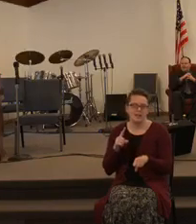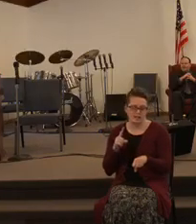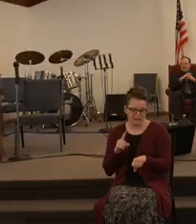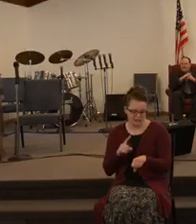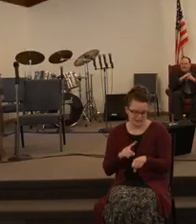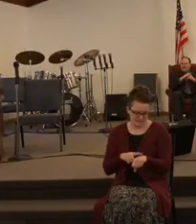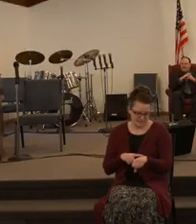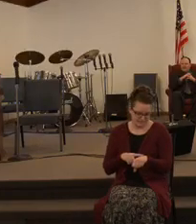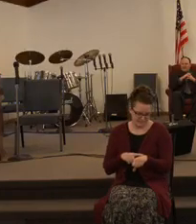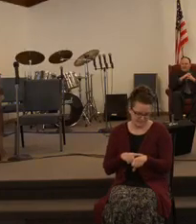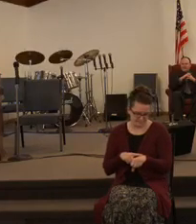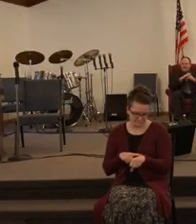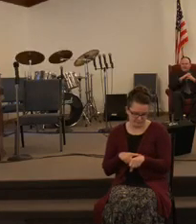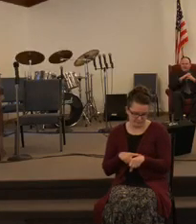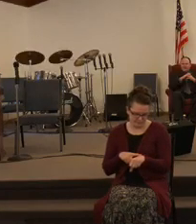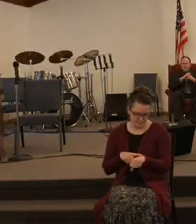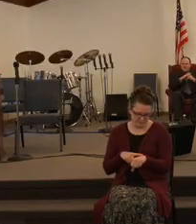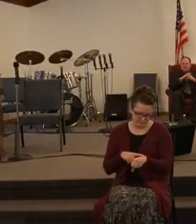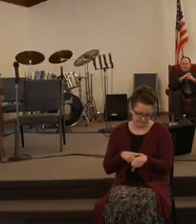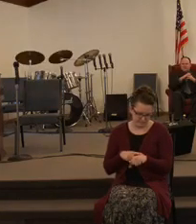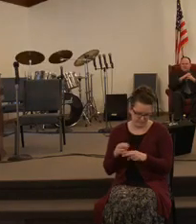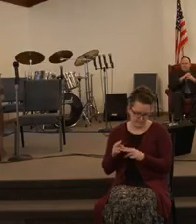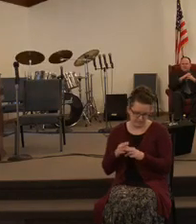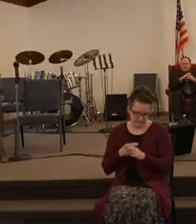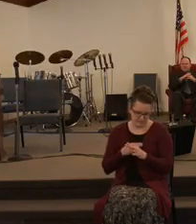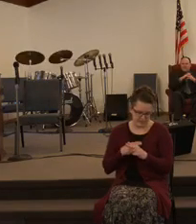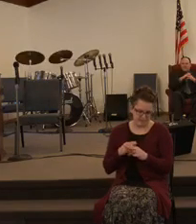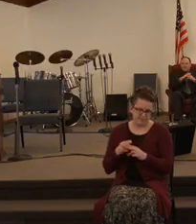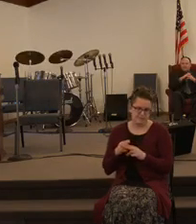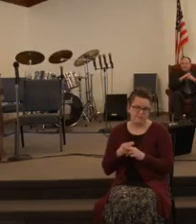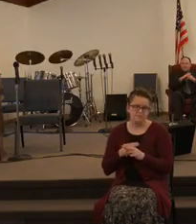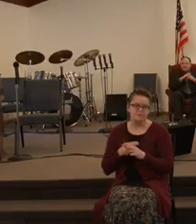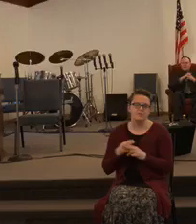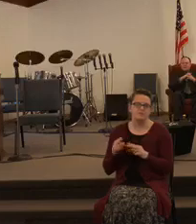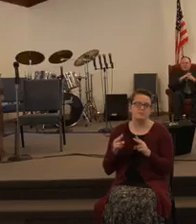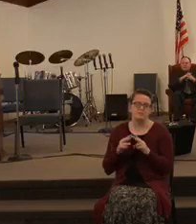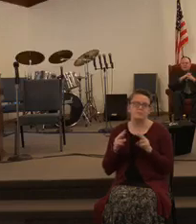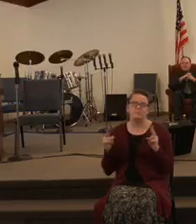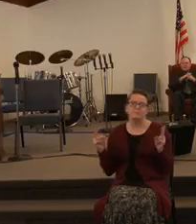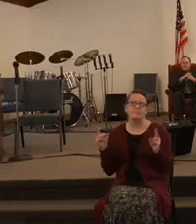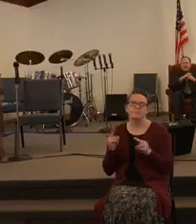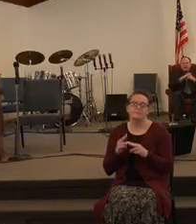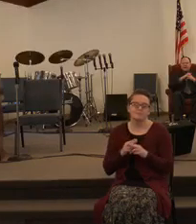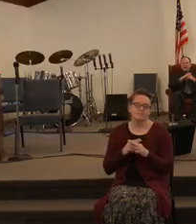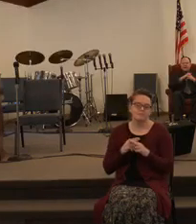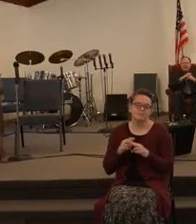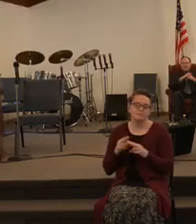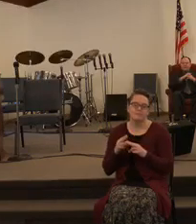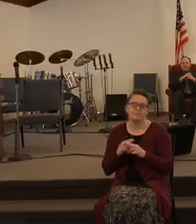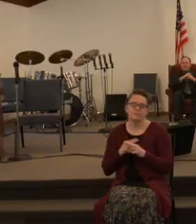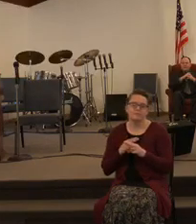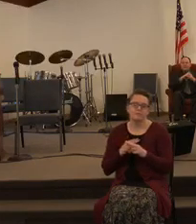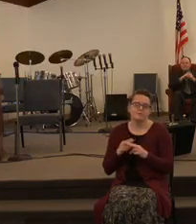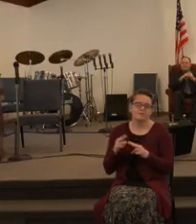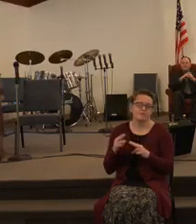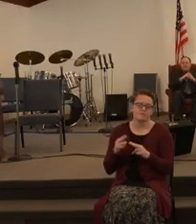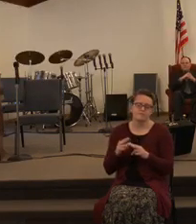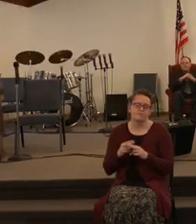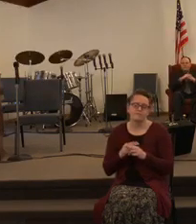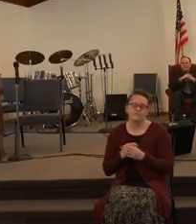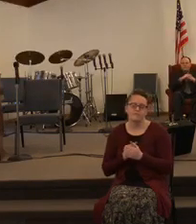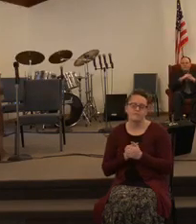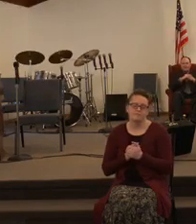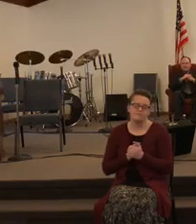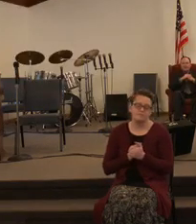time Soon Very soon I'll leave my